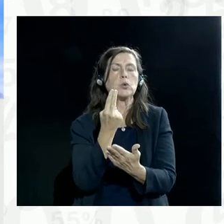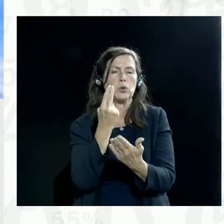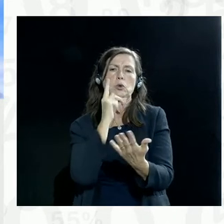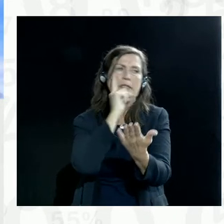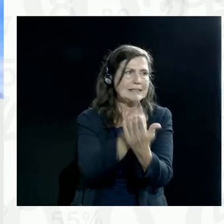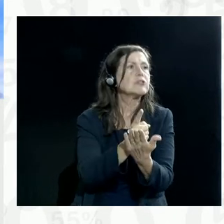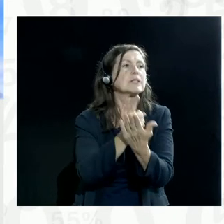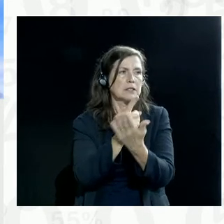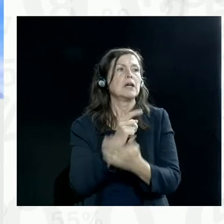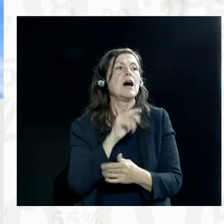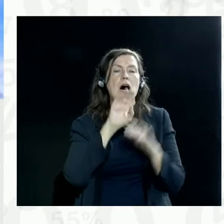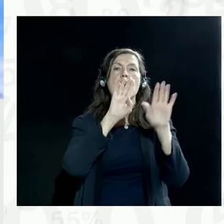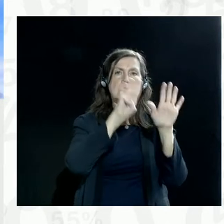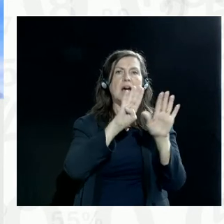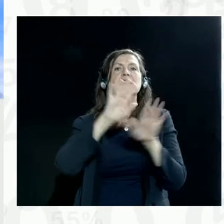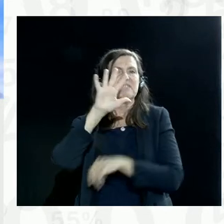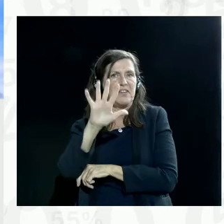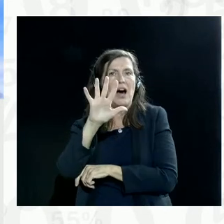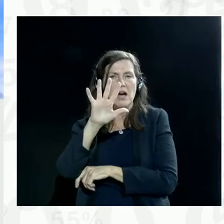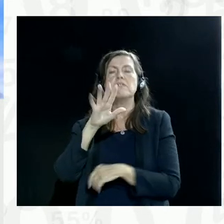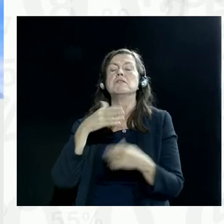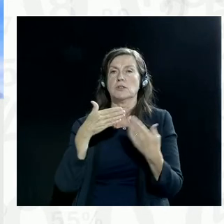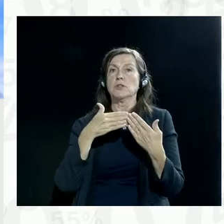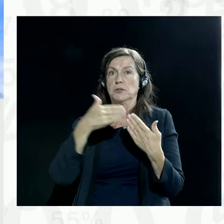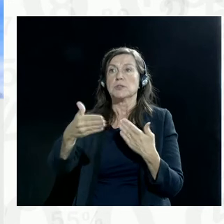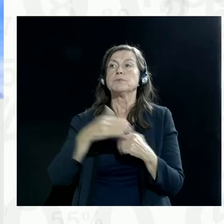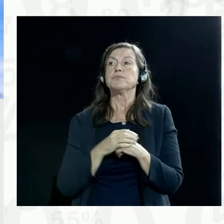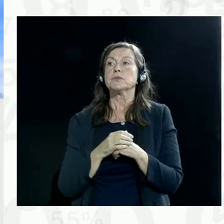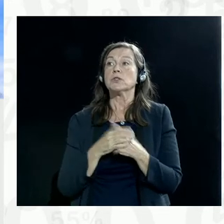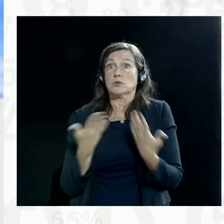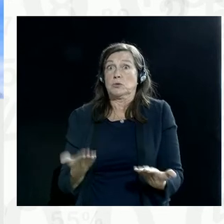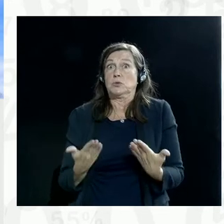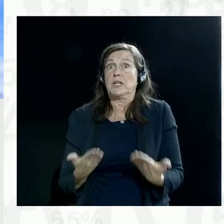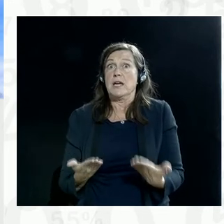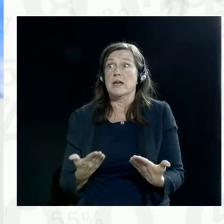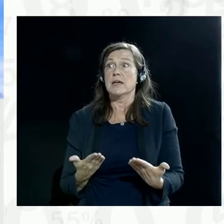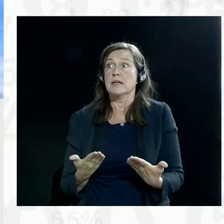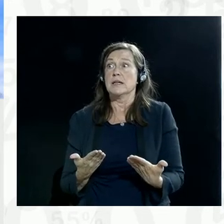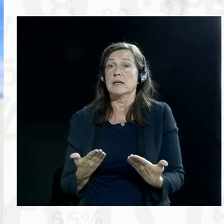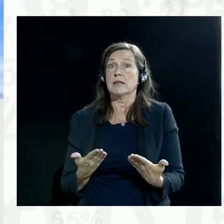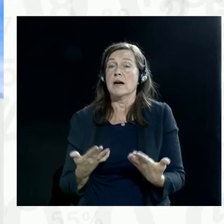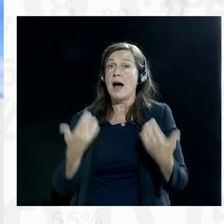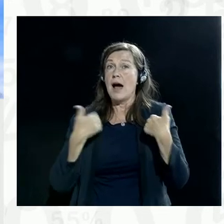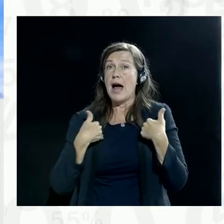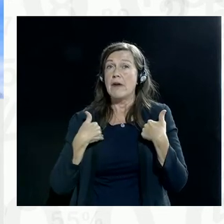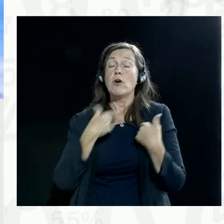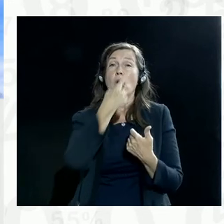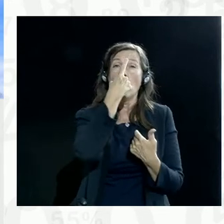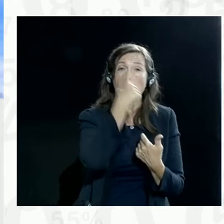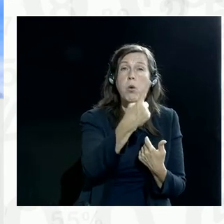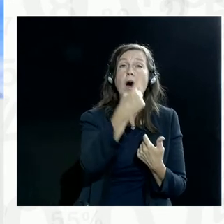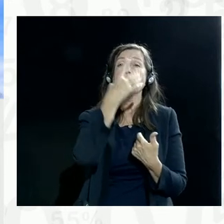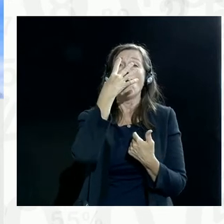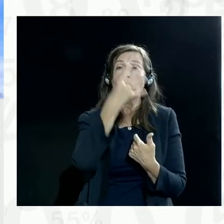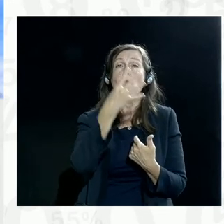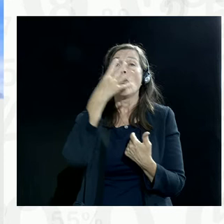general data protection regulation. And now, today, we have more than 144